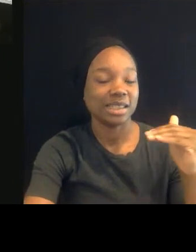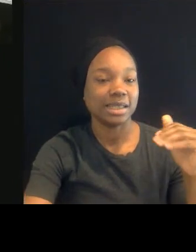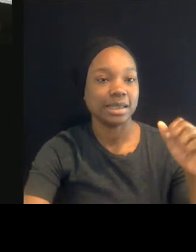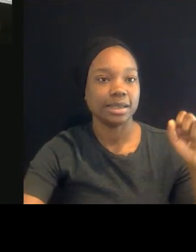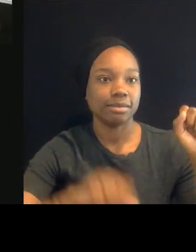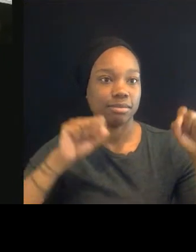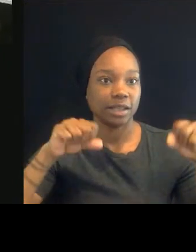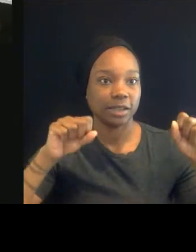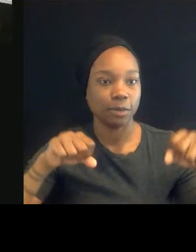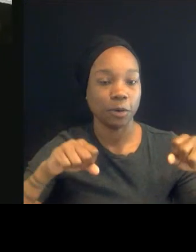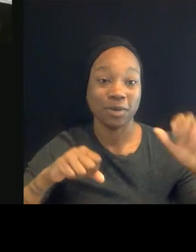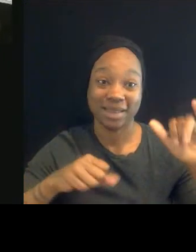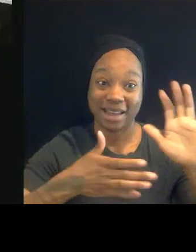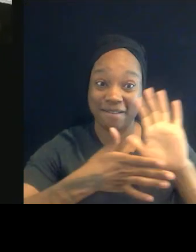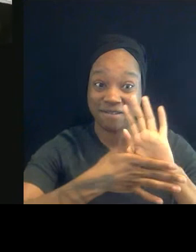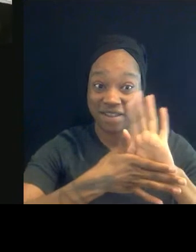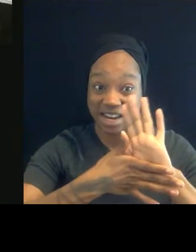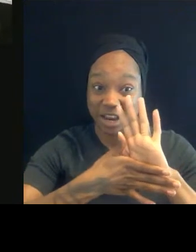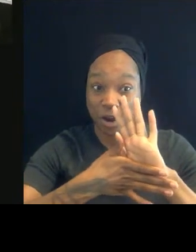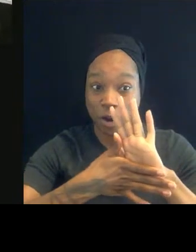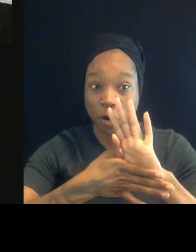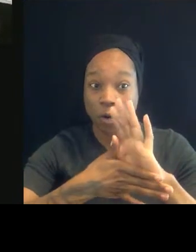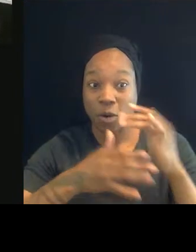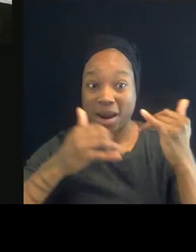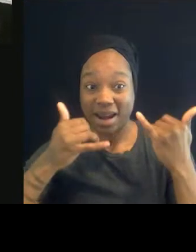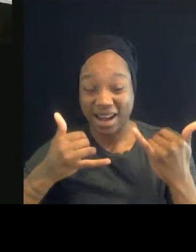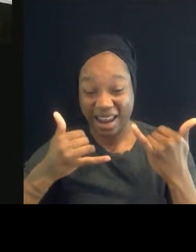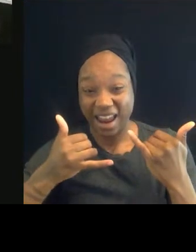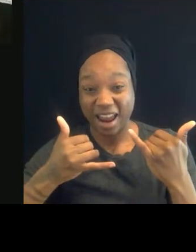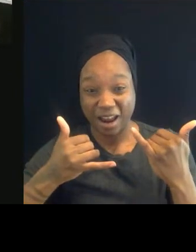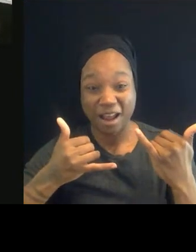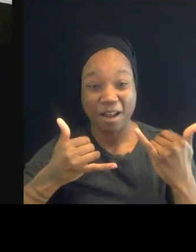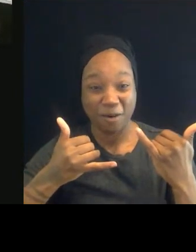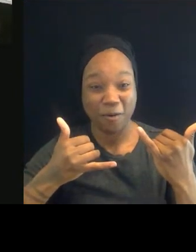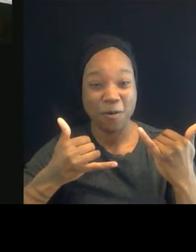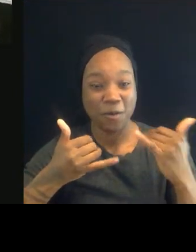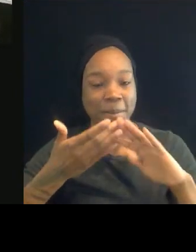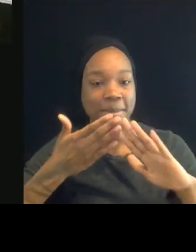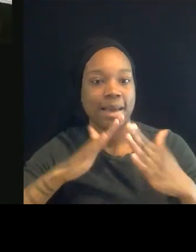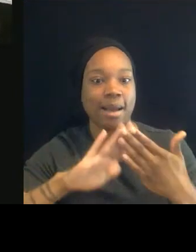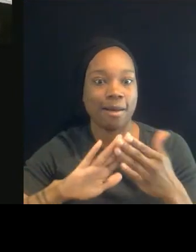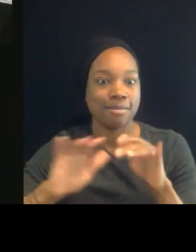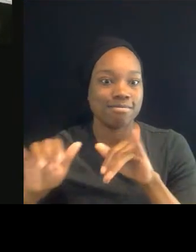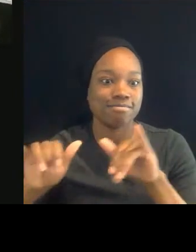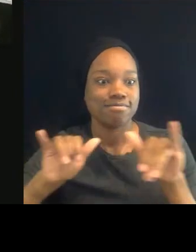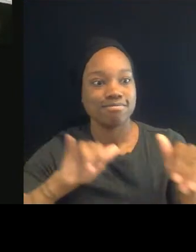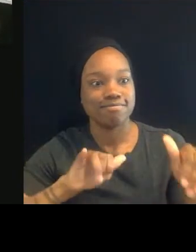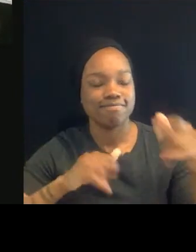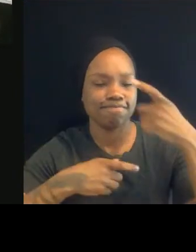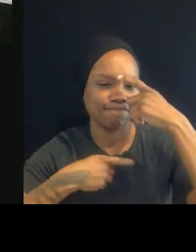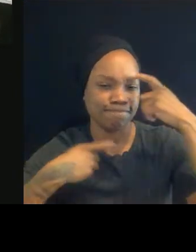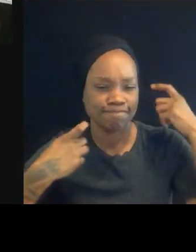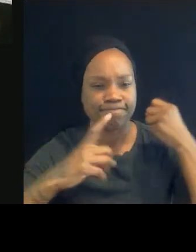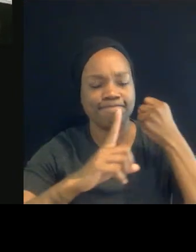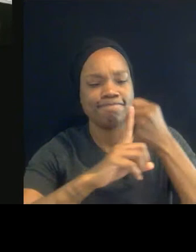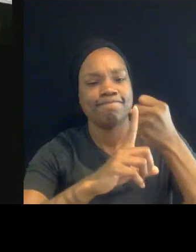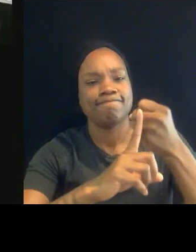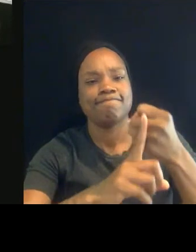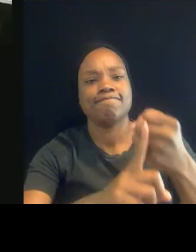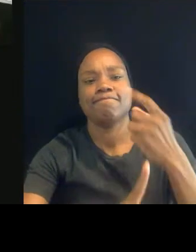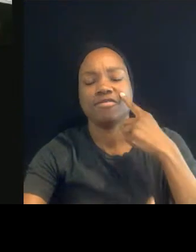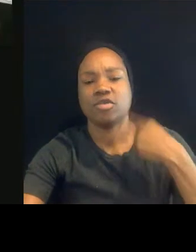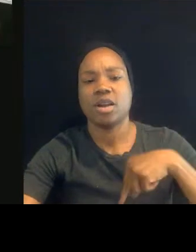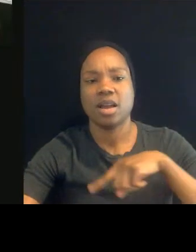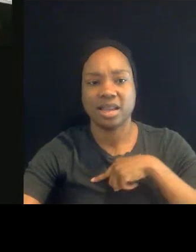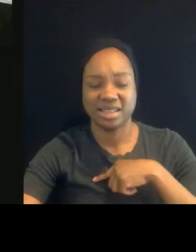is the very tool that is the very mechanism that is, that is so traumatizing to many of us. And I just wondered, could you just give us some thoughts